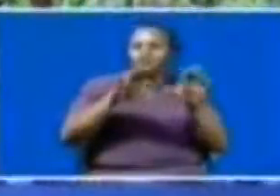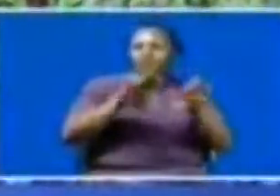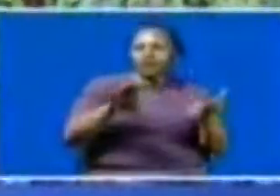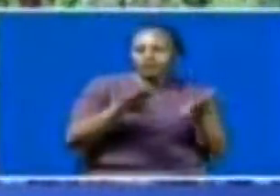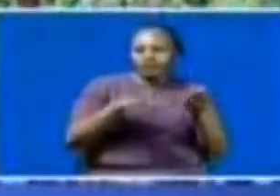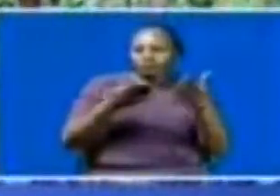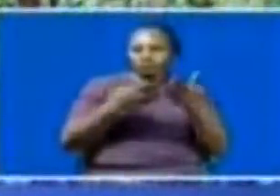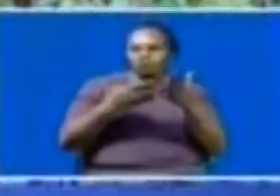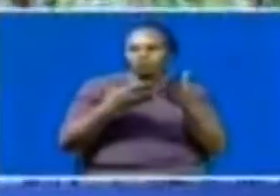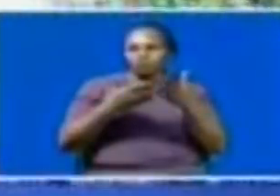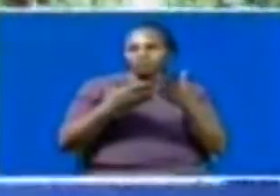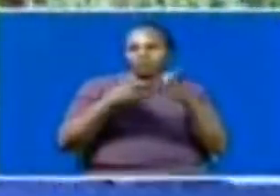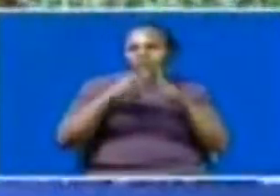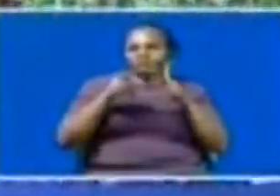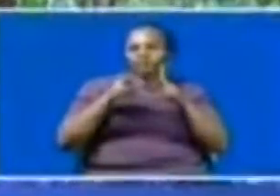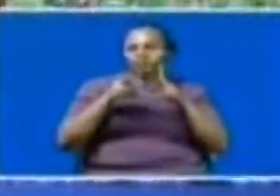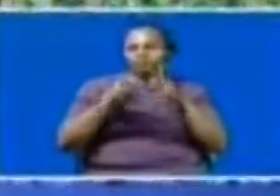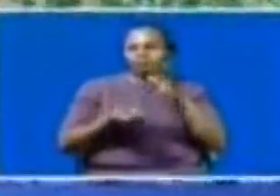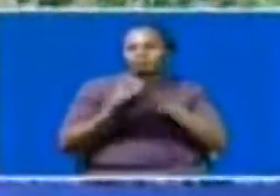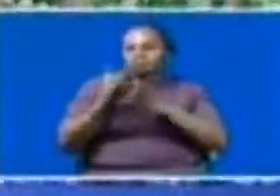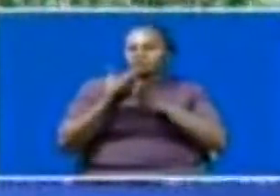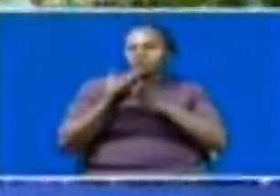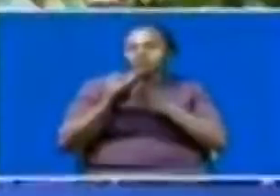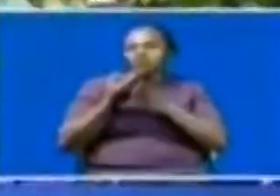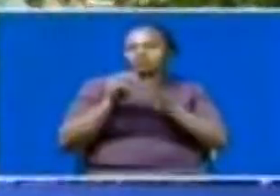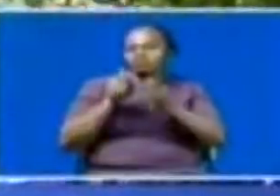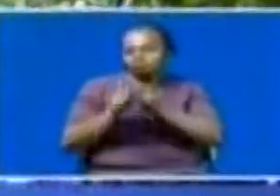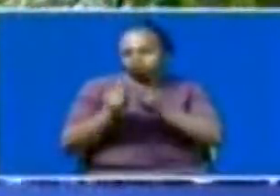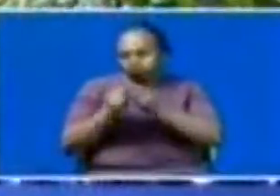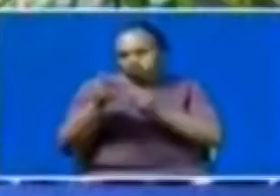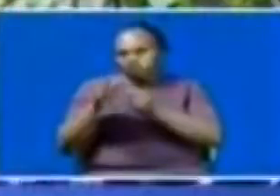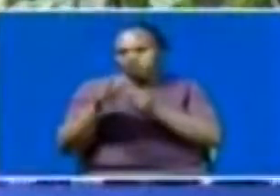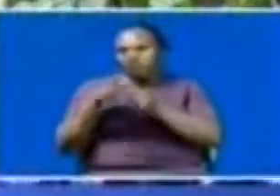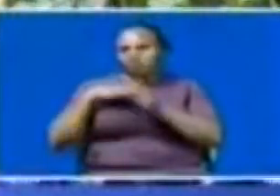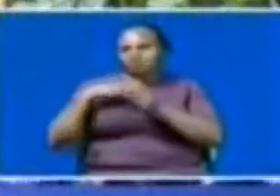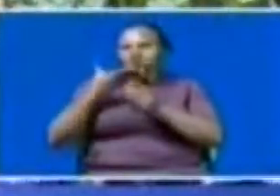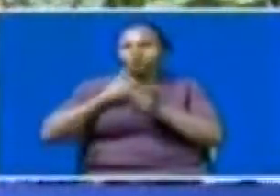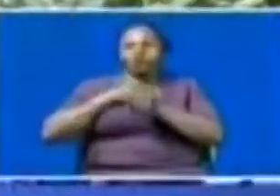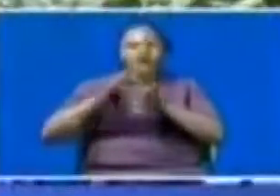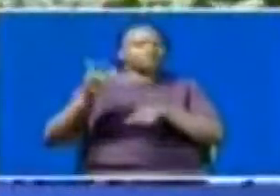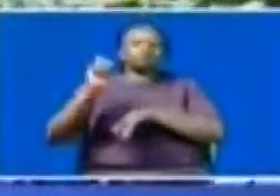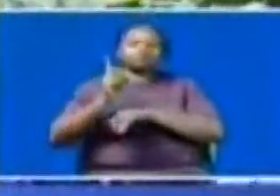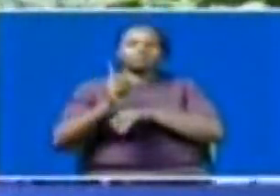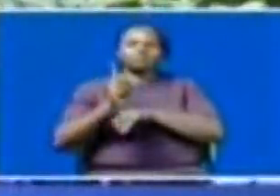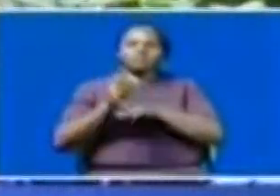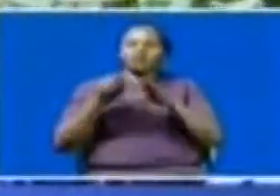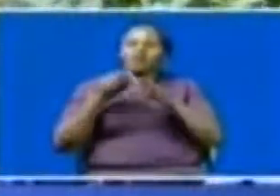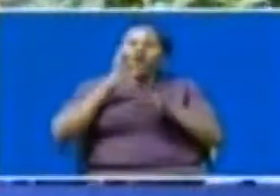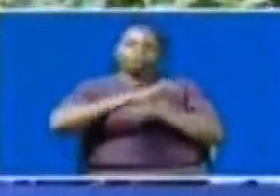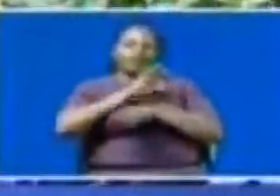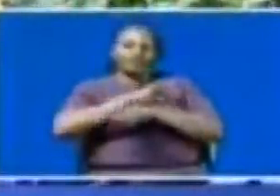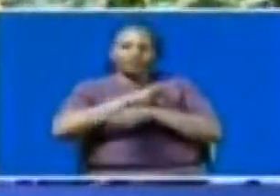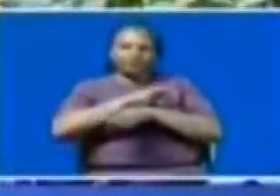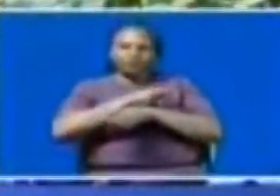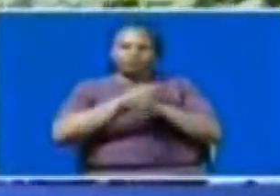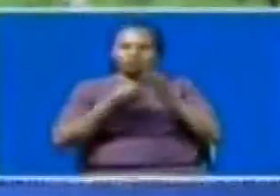land where he has established a thriving snowpiece plantation. But these locals do not own the land. They are simply beneficiaries